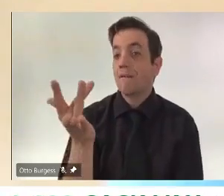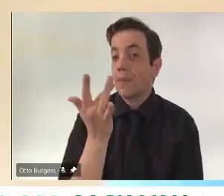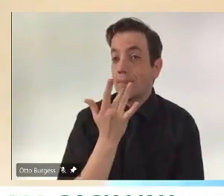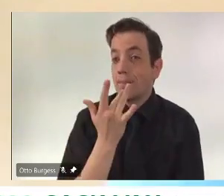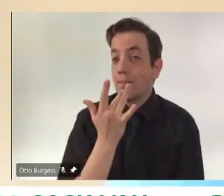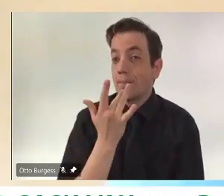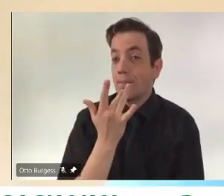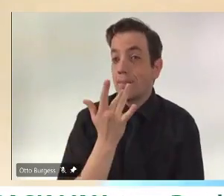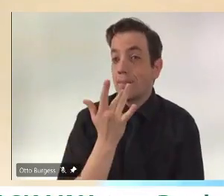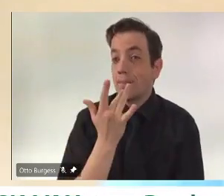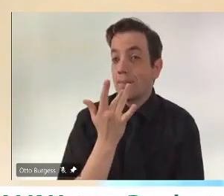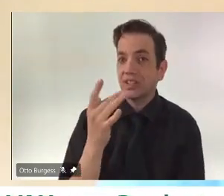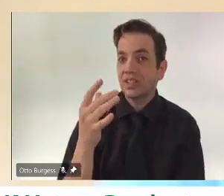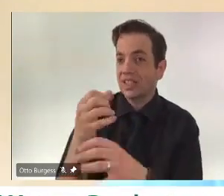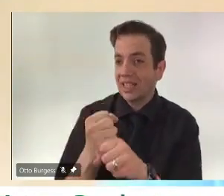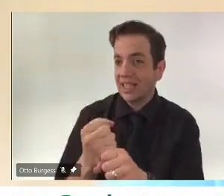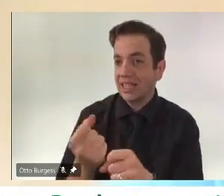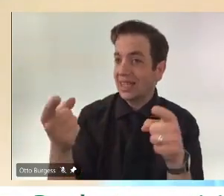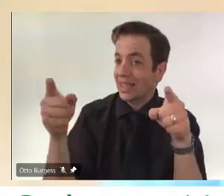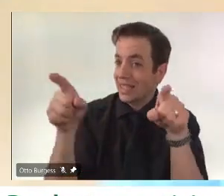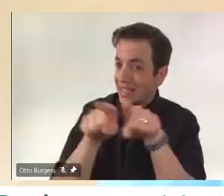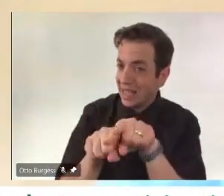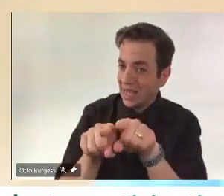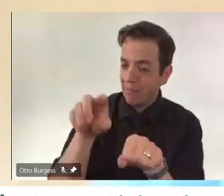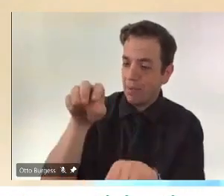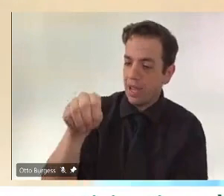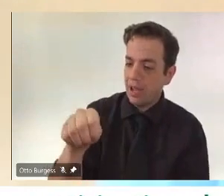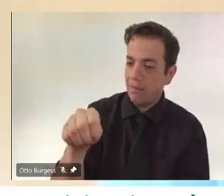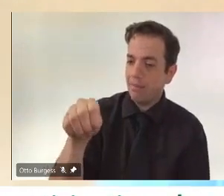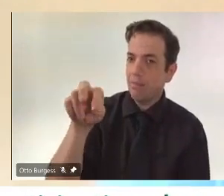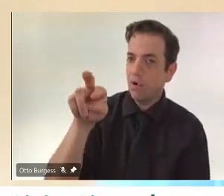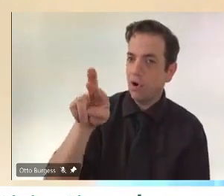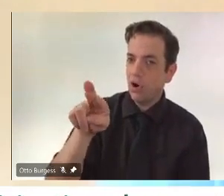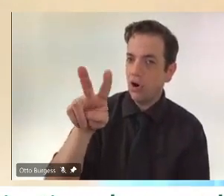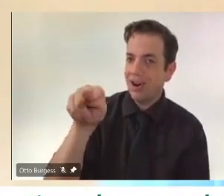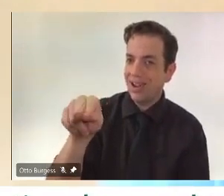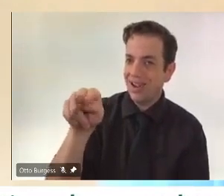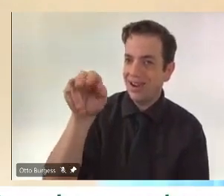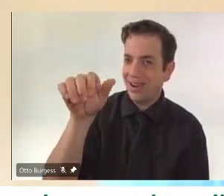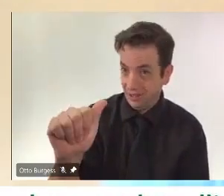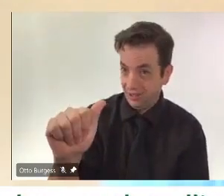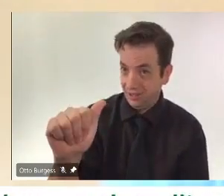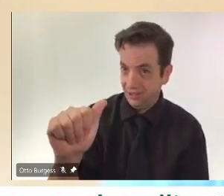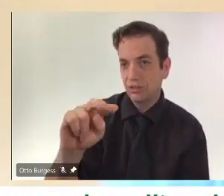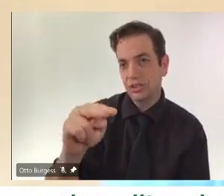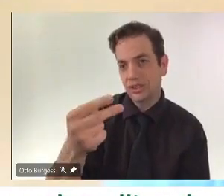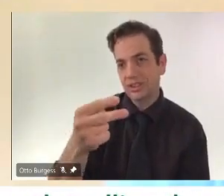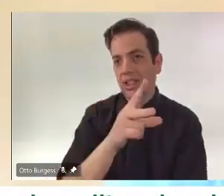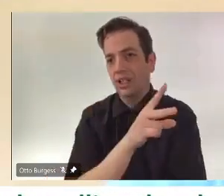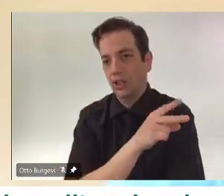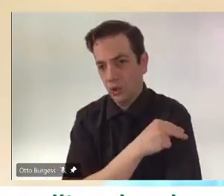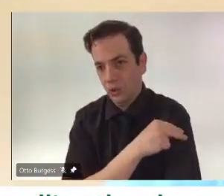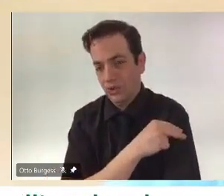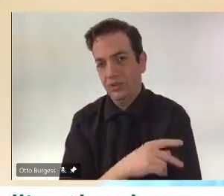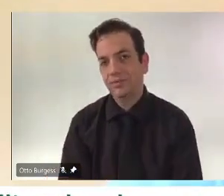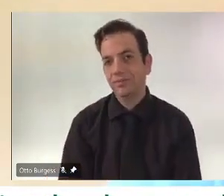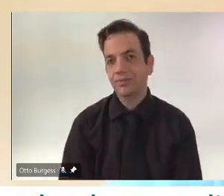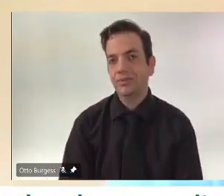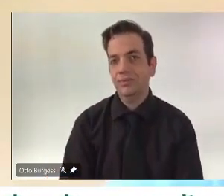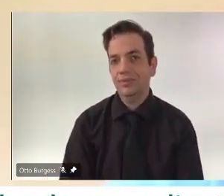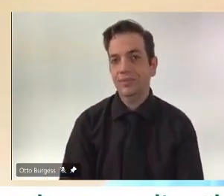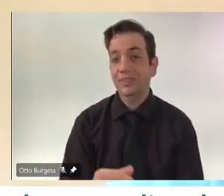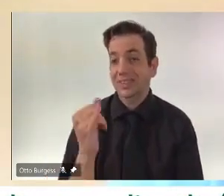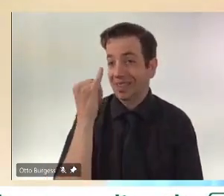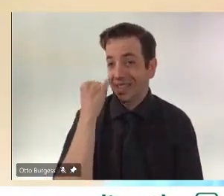vaccine second dose, Pfizer and Moderna, if for some reason that second dose is not